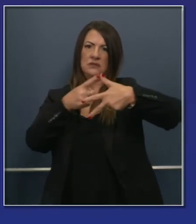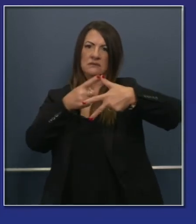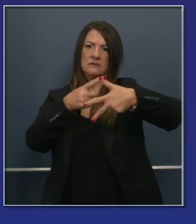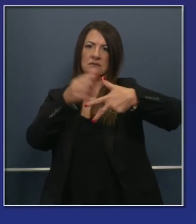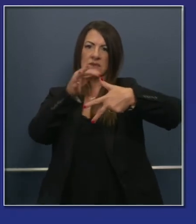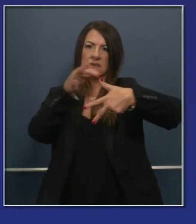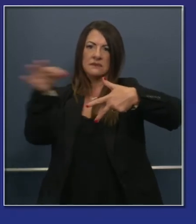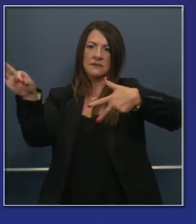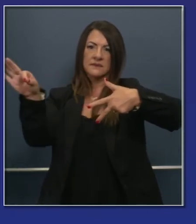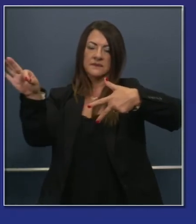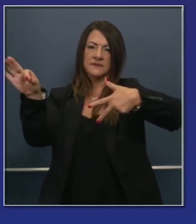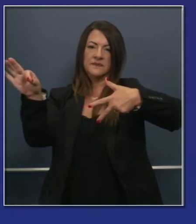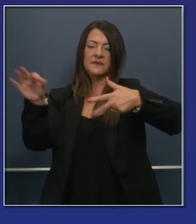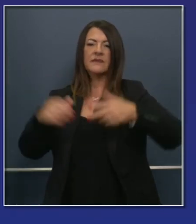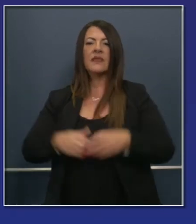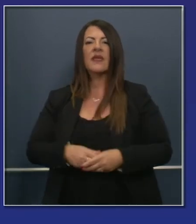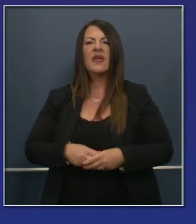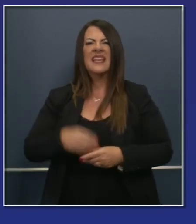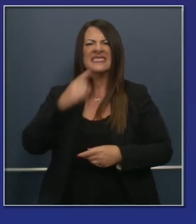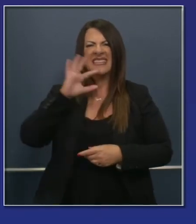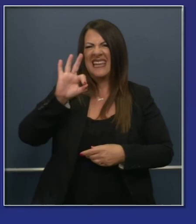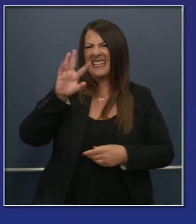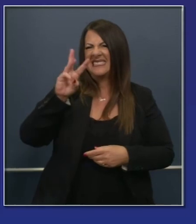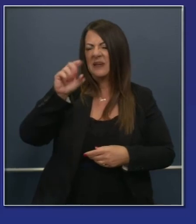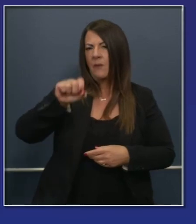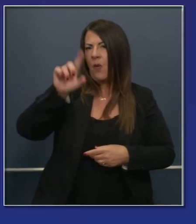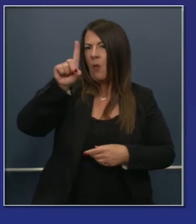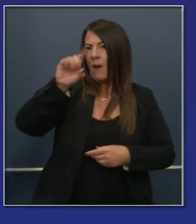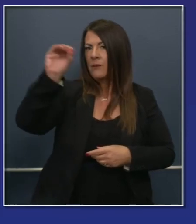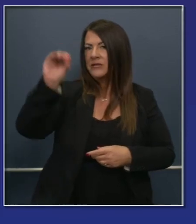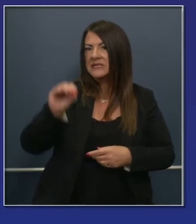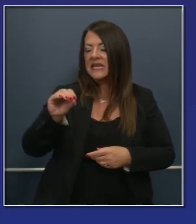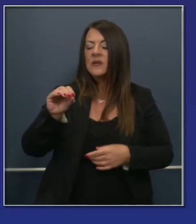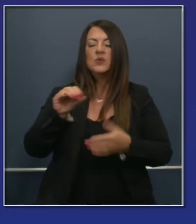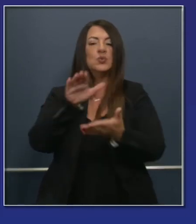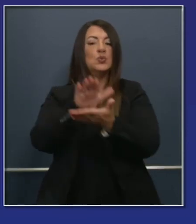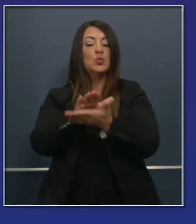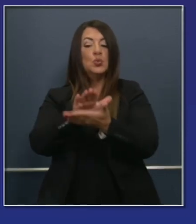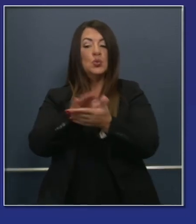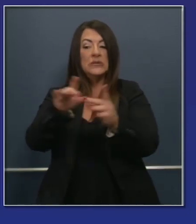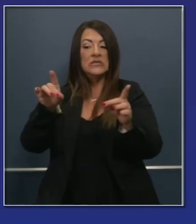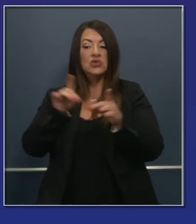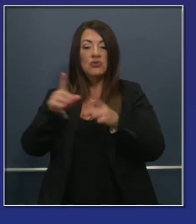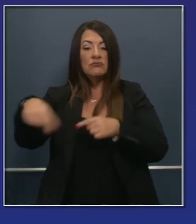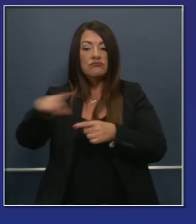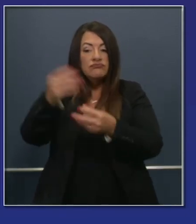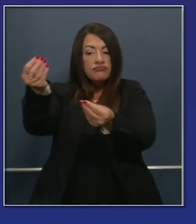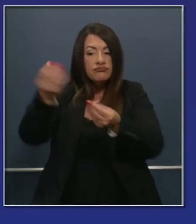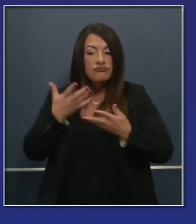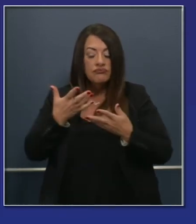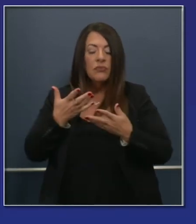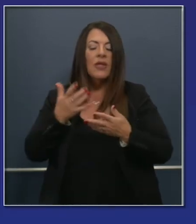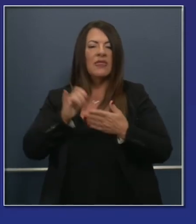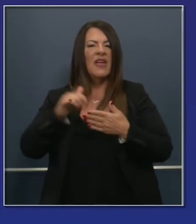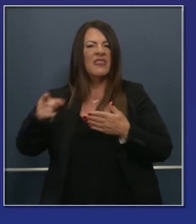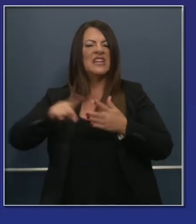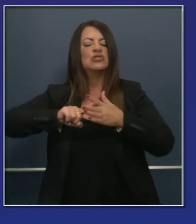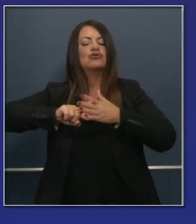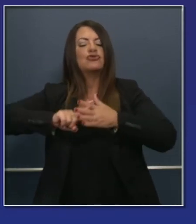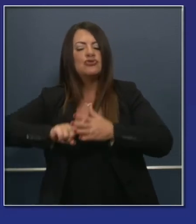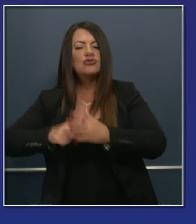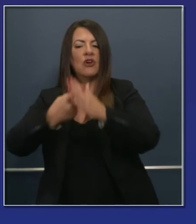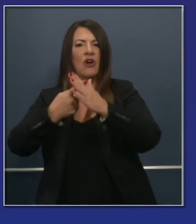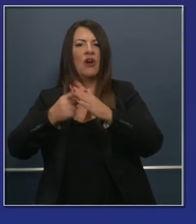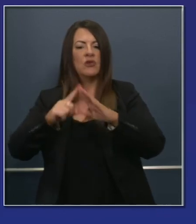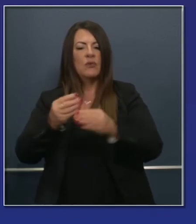or rather first stat that 96.1 percent of school districts that reported they were at least starting to provide